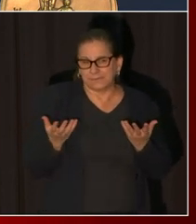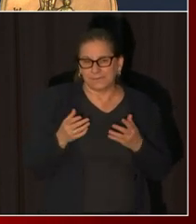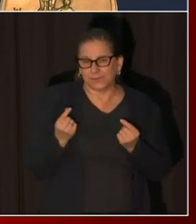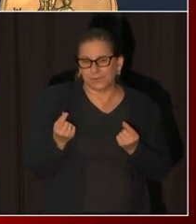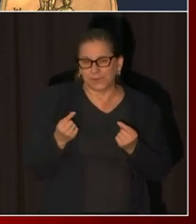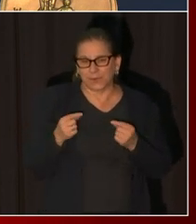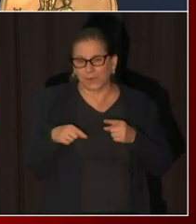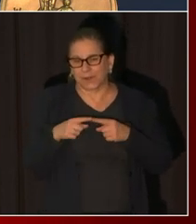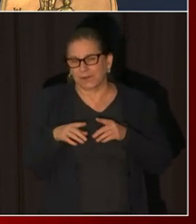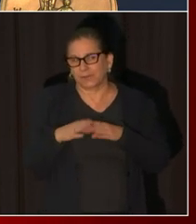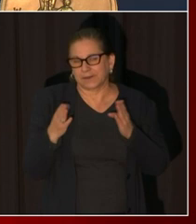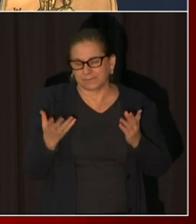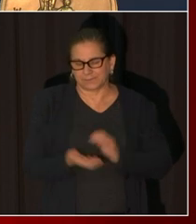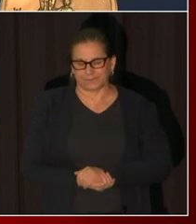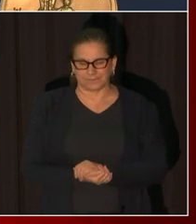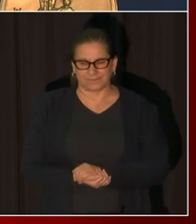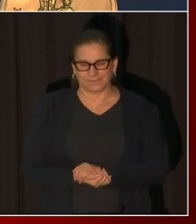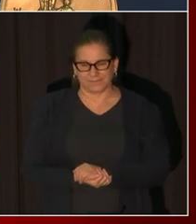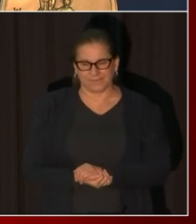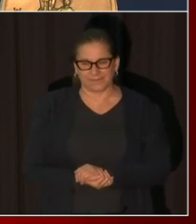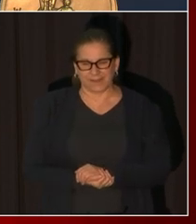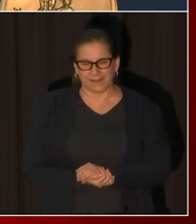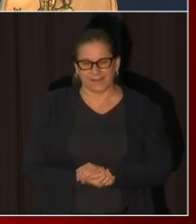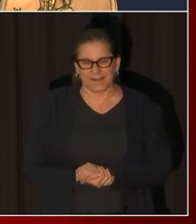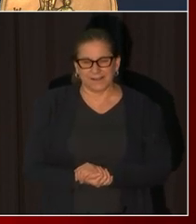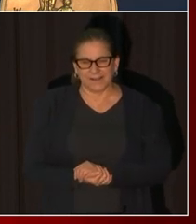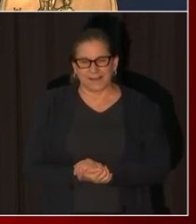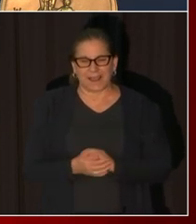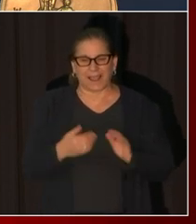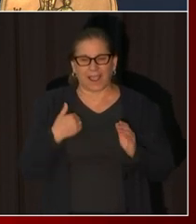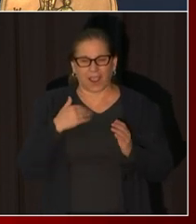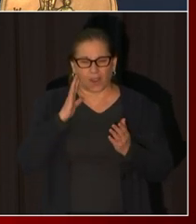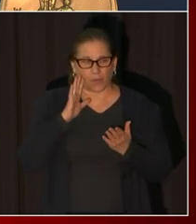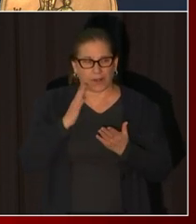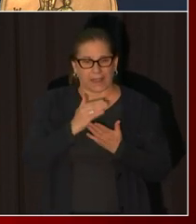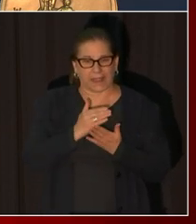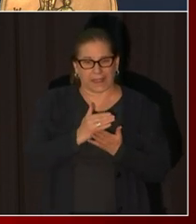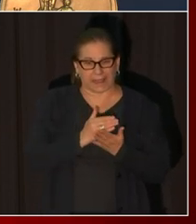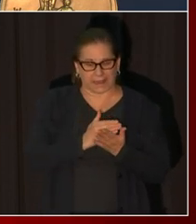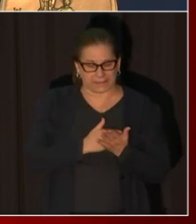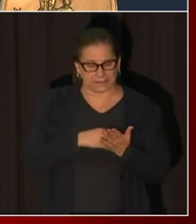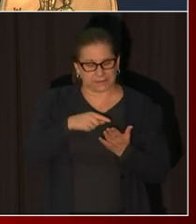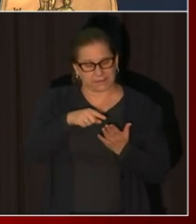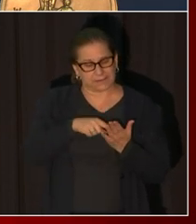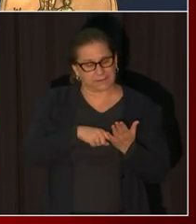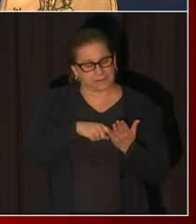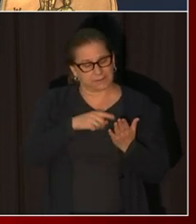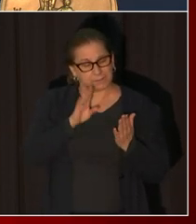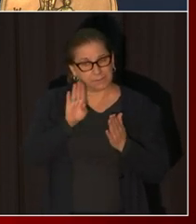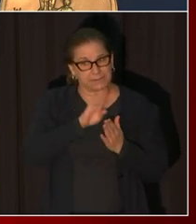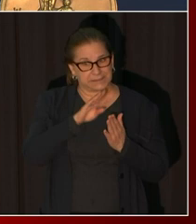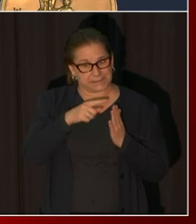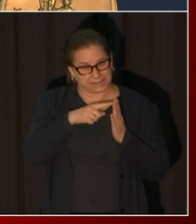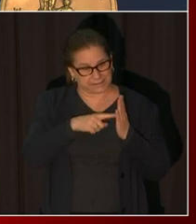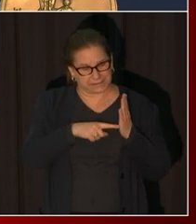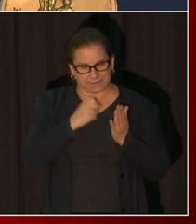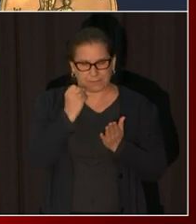we will list the approved waivers so you know who is operating and where they're operating